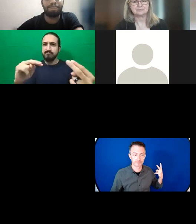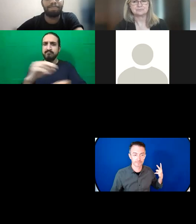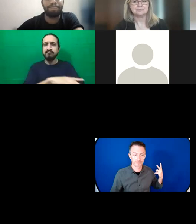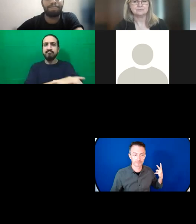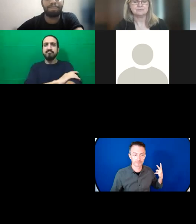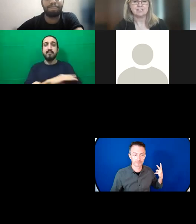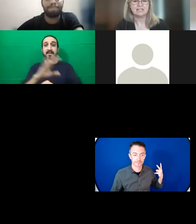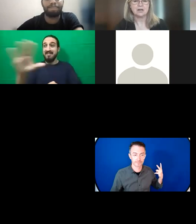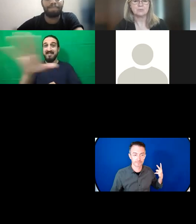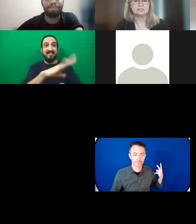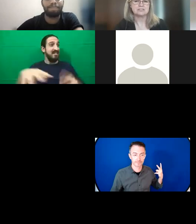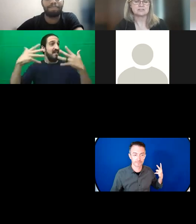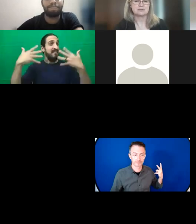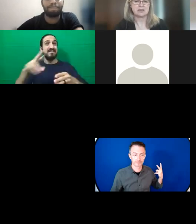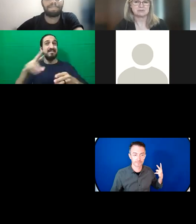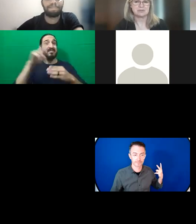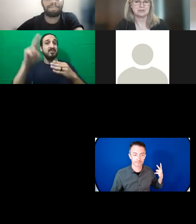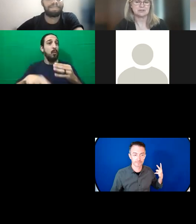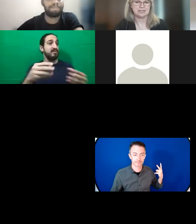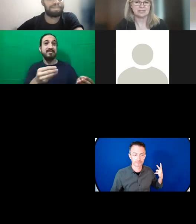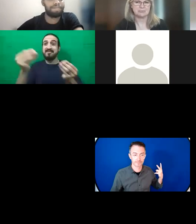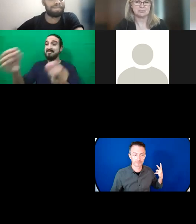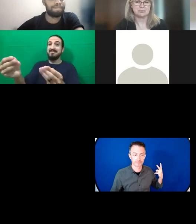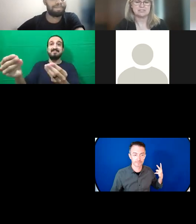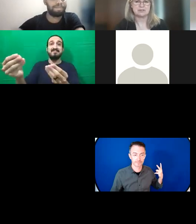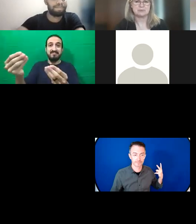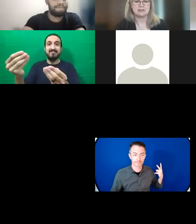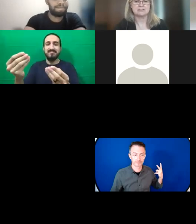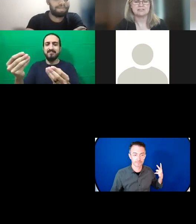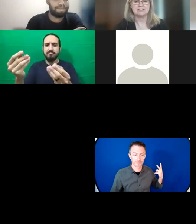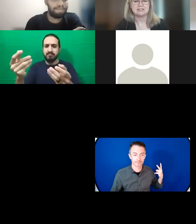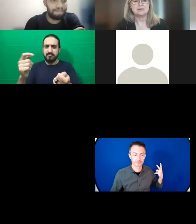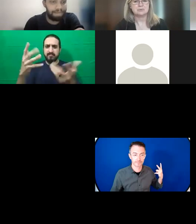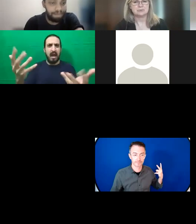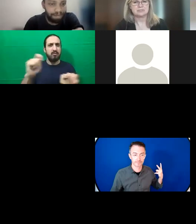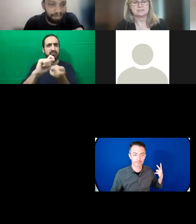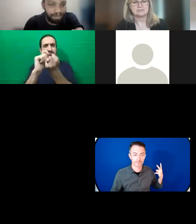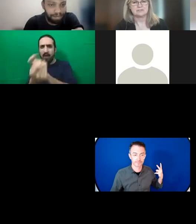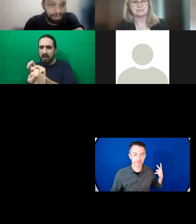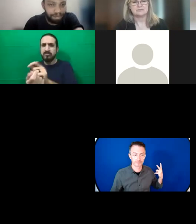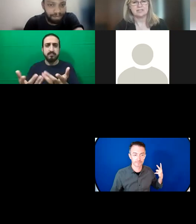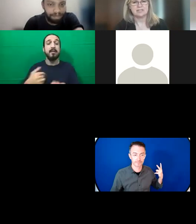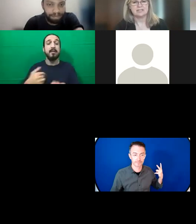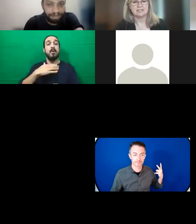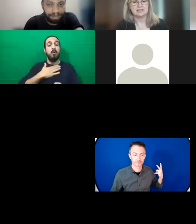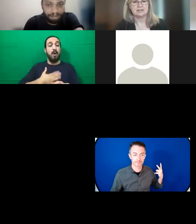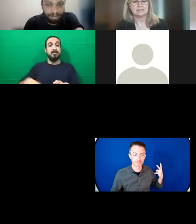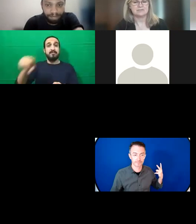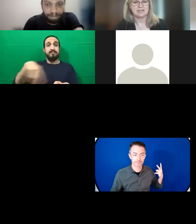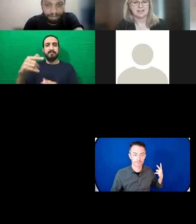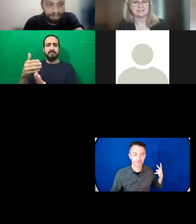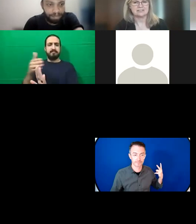and I would just go back to my earlier point about the importance of convening